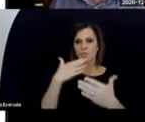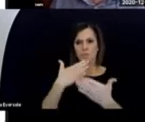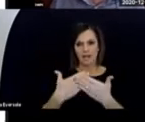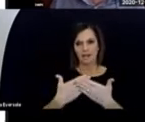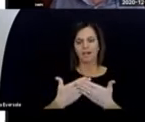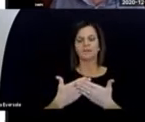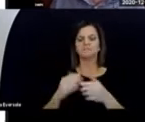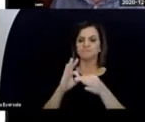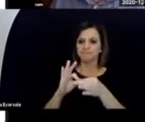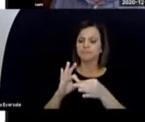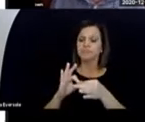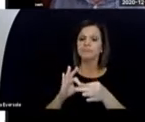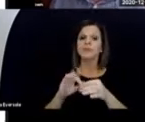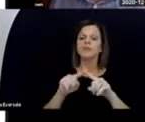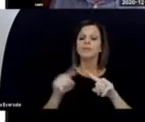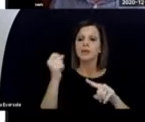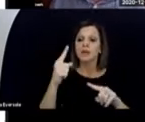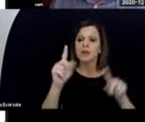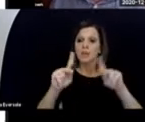very well.